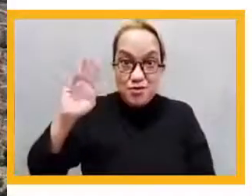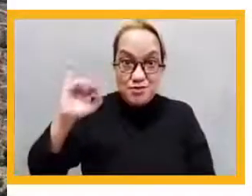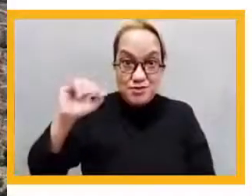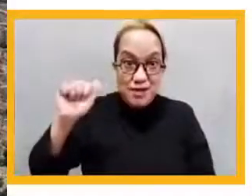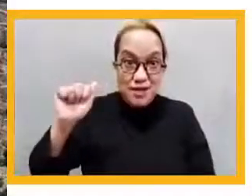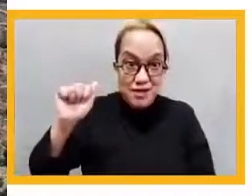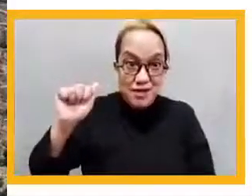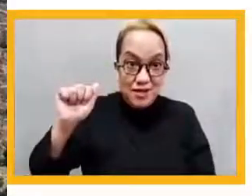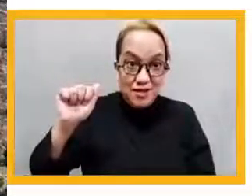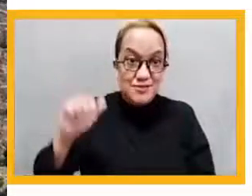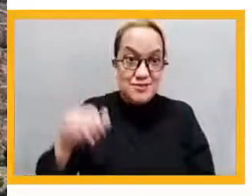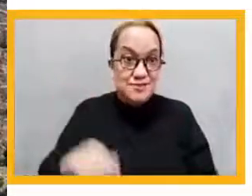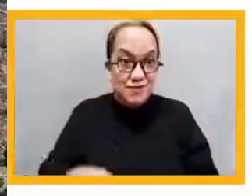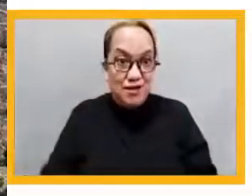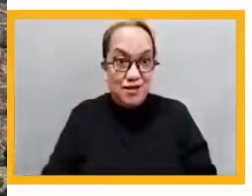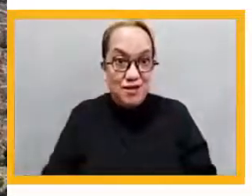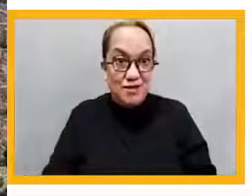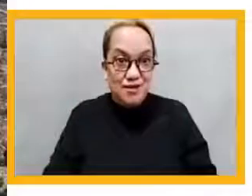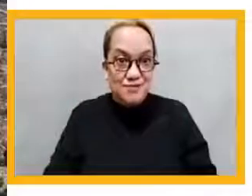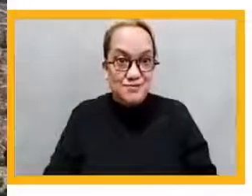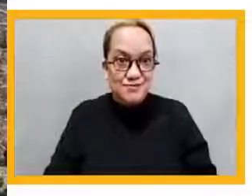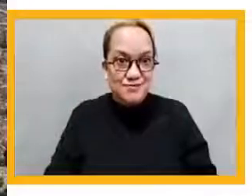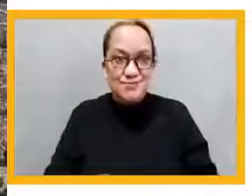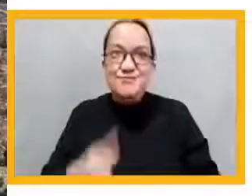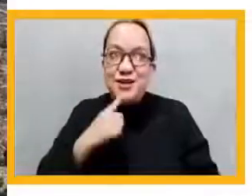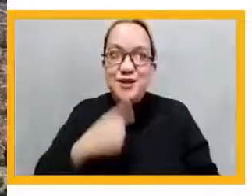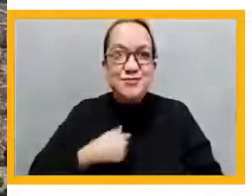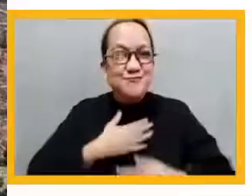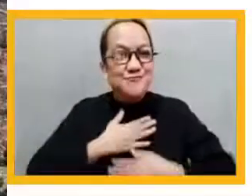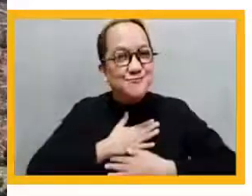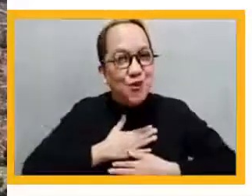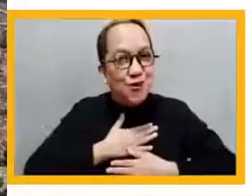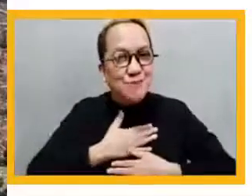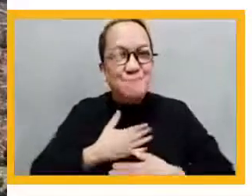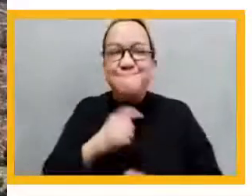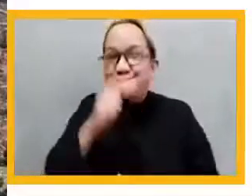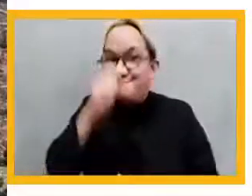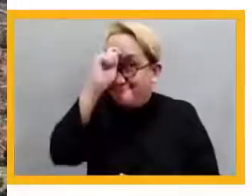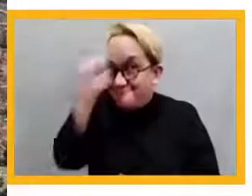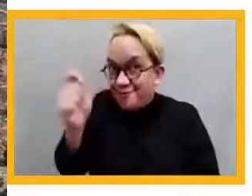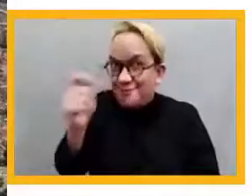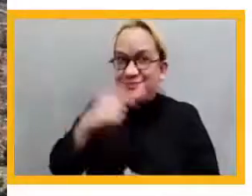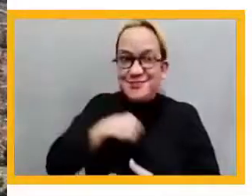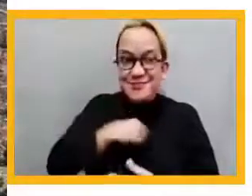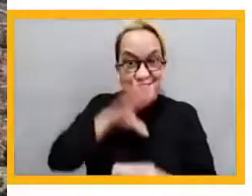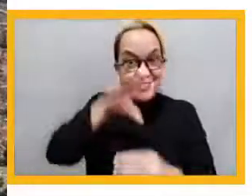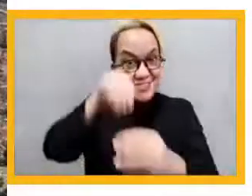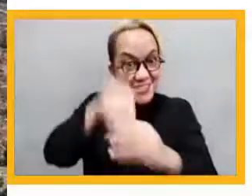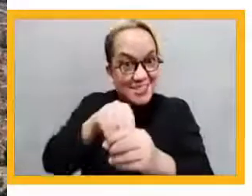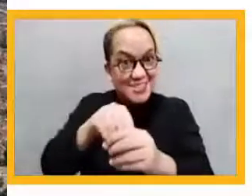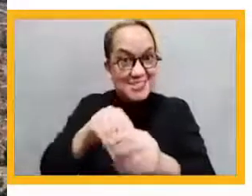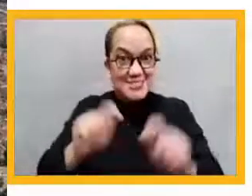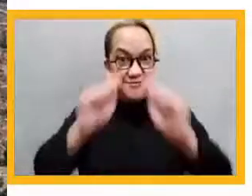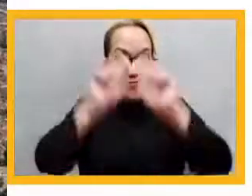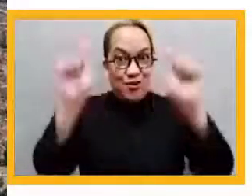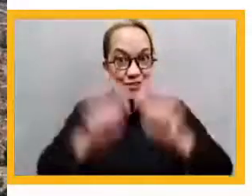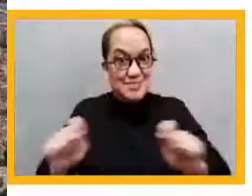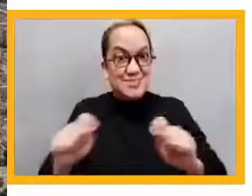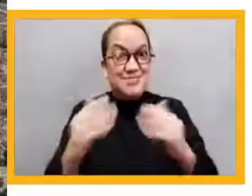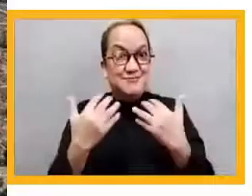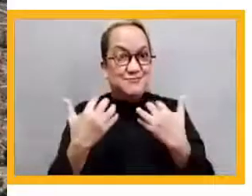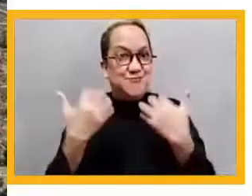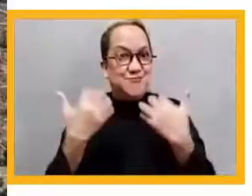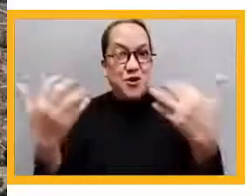International Skills Forum. And I know after so many days of analysis and